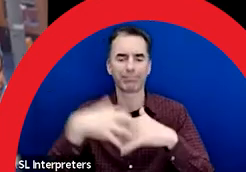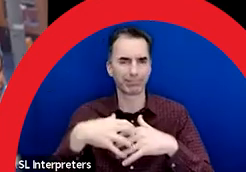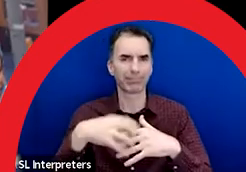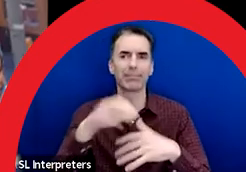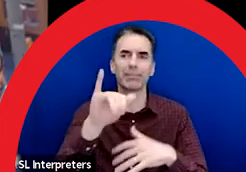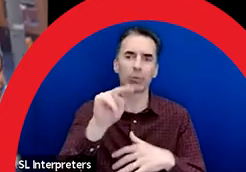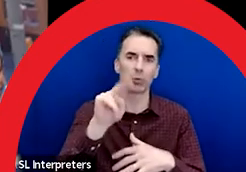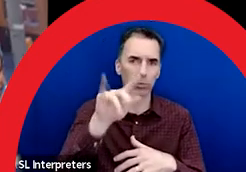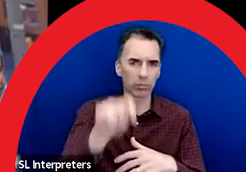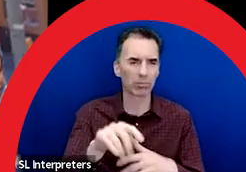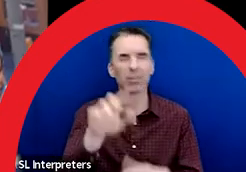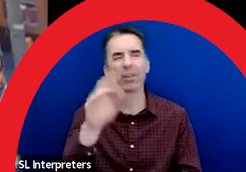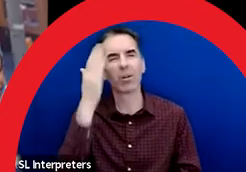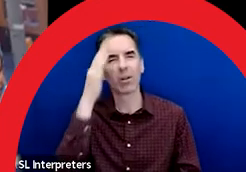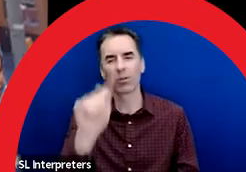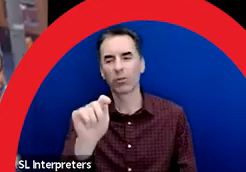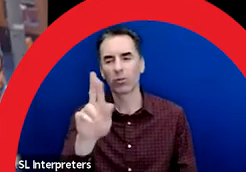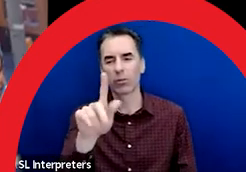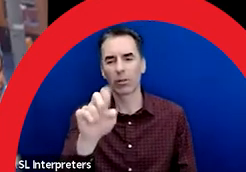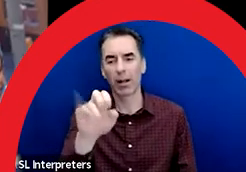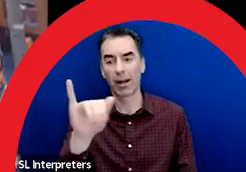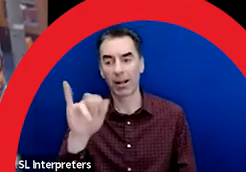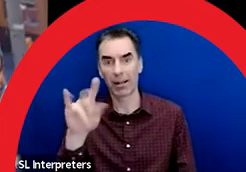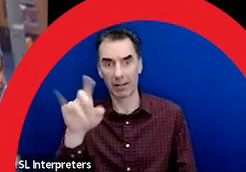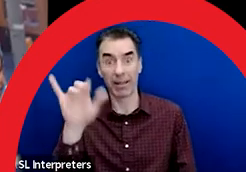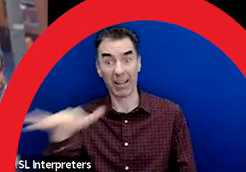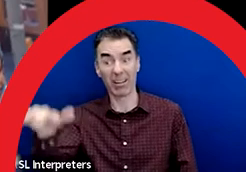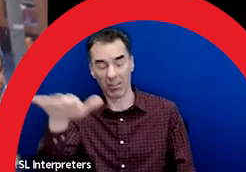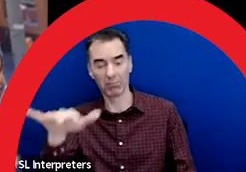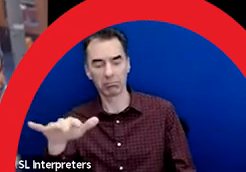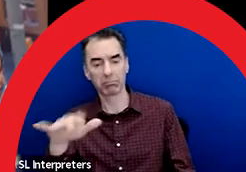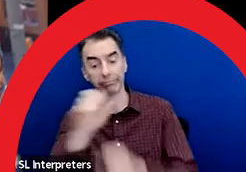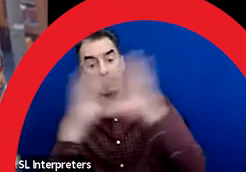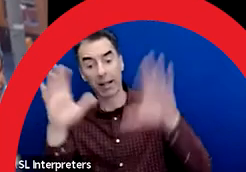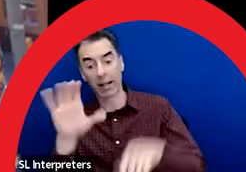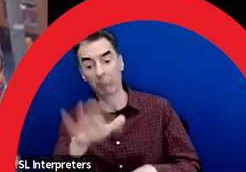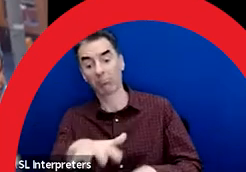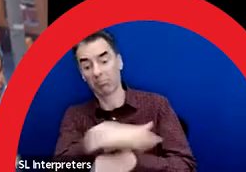from across Turtle Island who call Calgary or Métis home. Thank you.